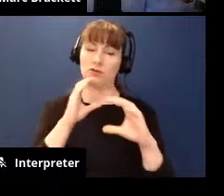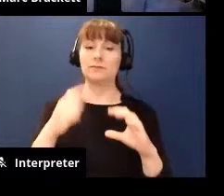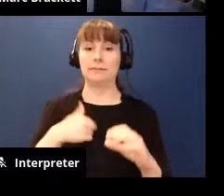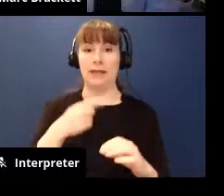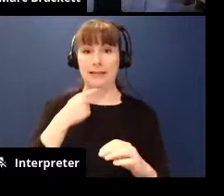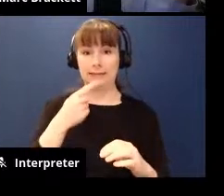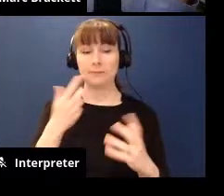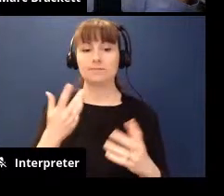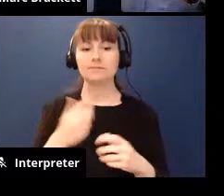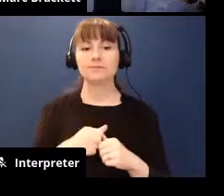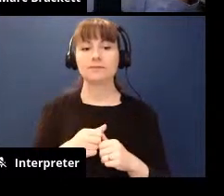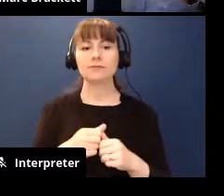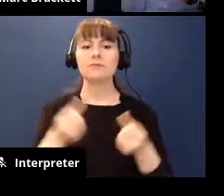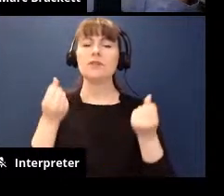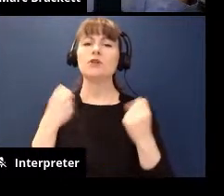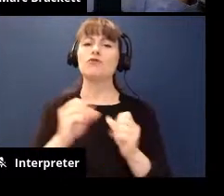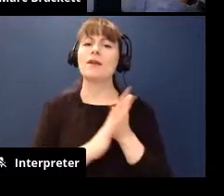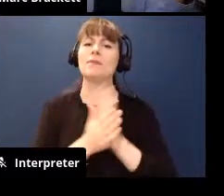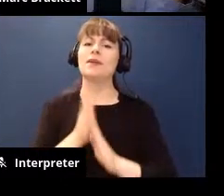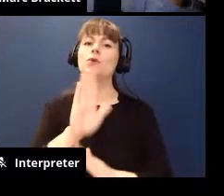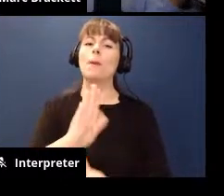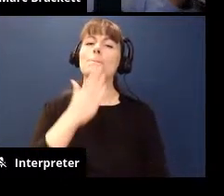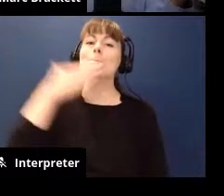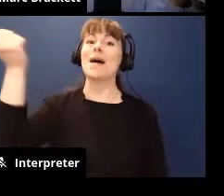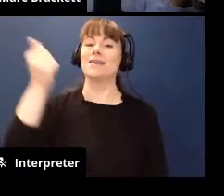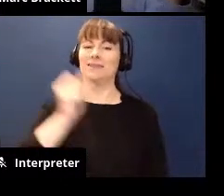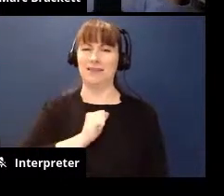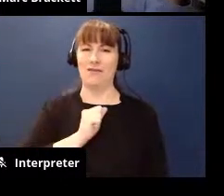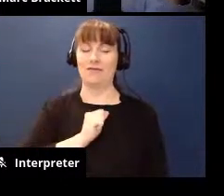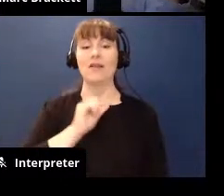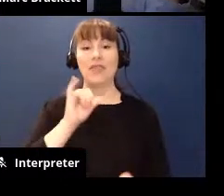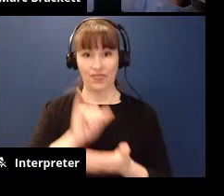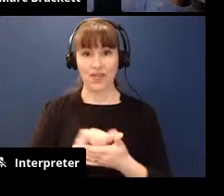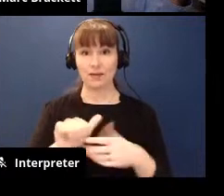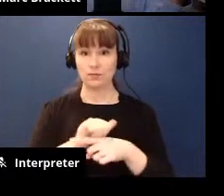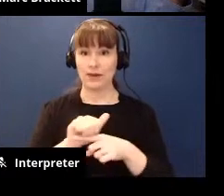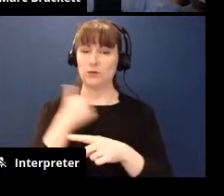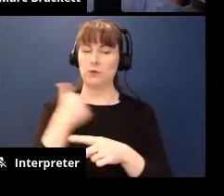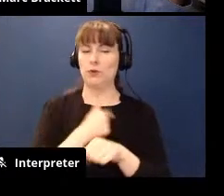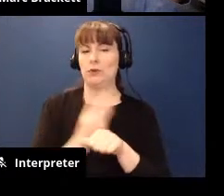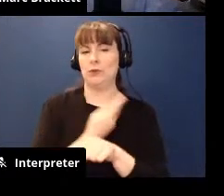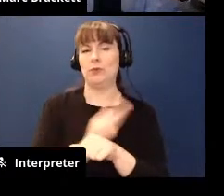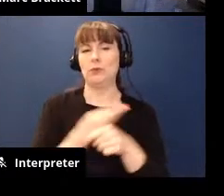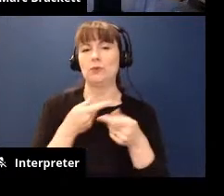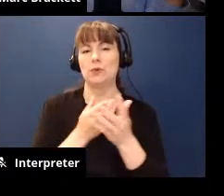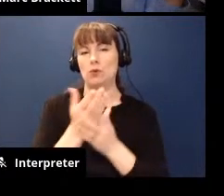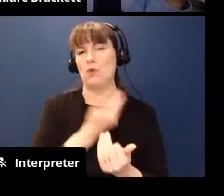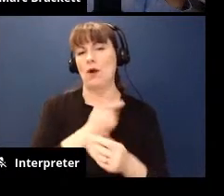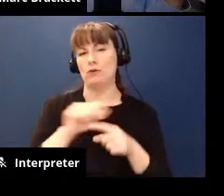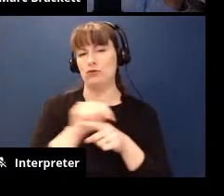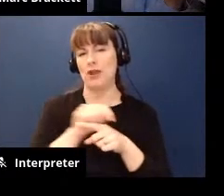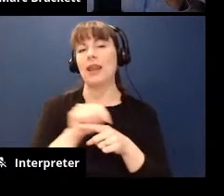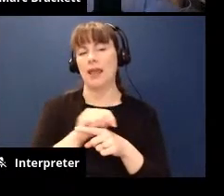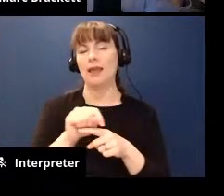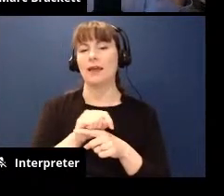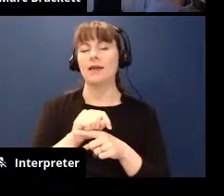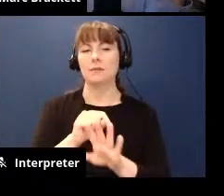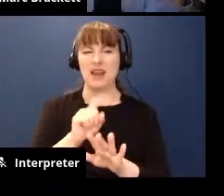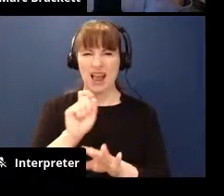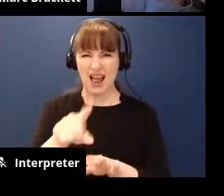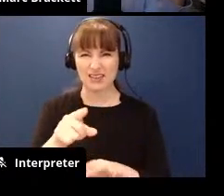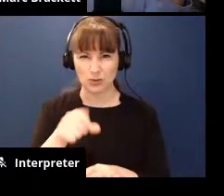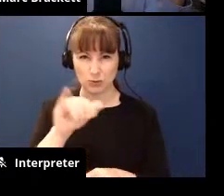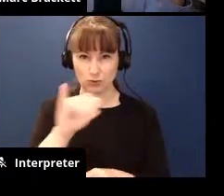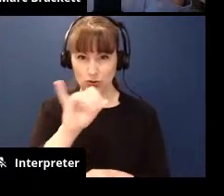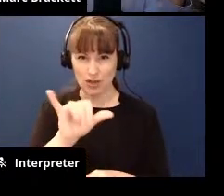try to be your best self and this is an exercise that we do in our training which is just take a moment i'm going to ask you to do this